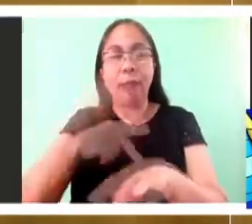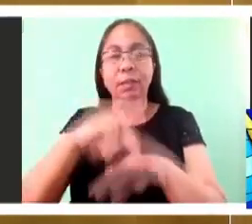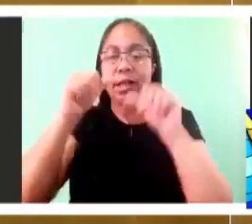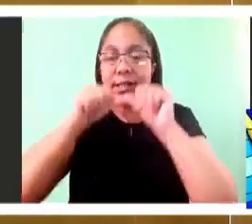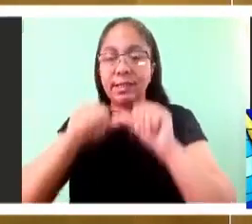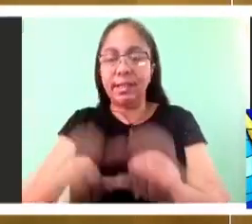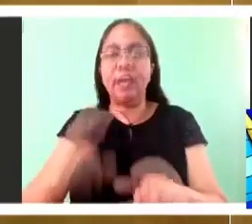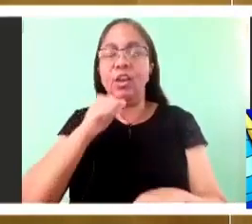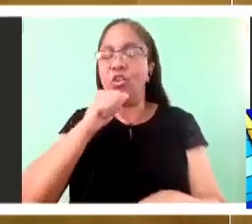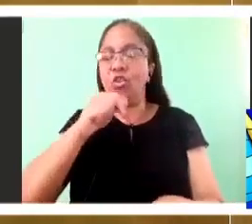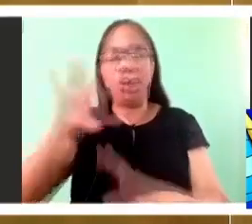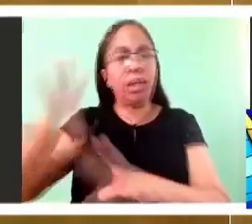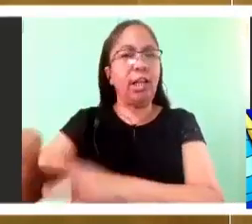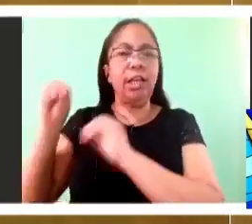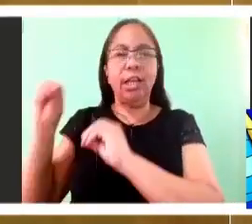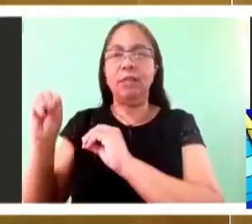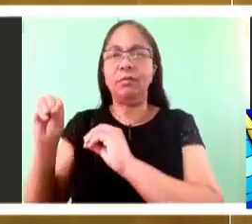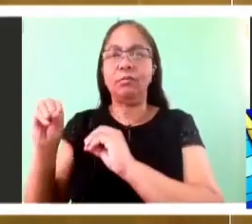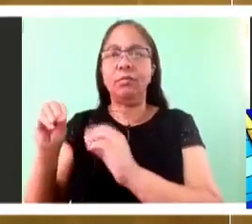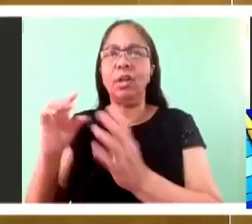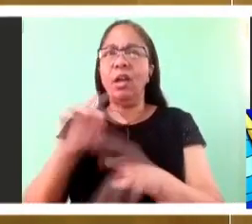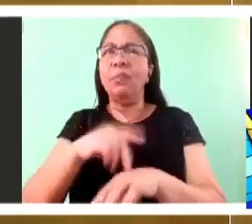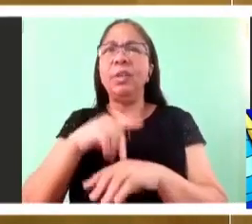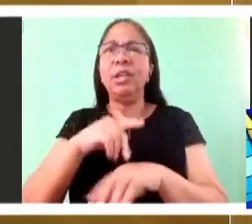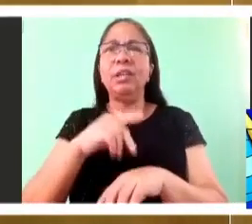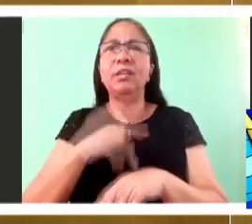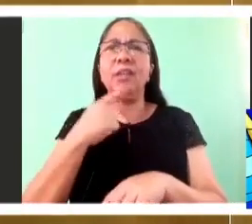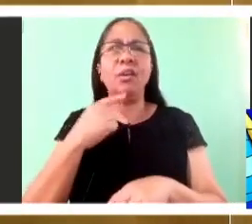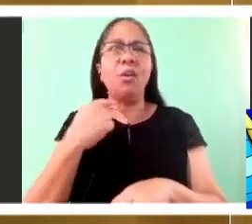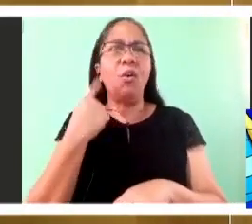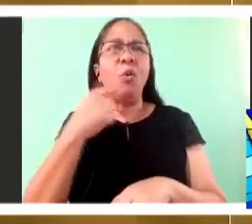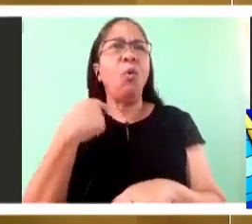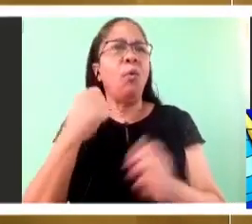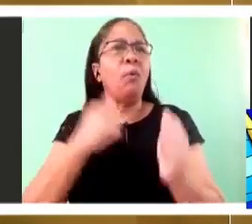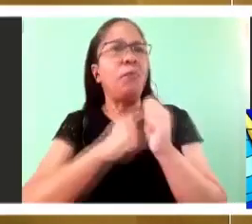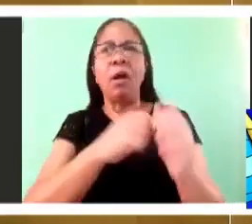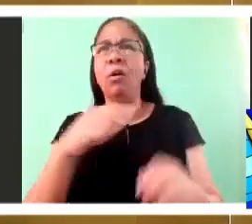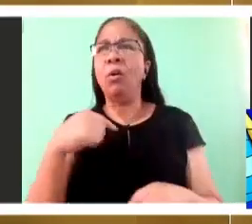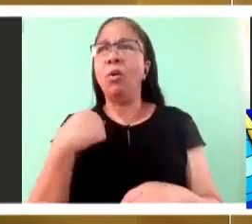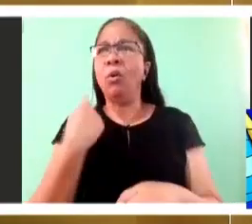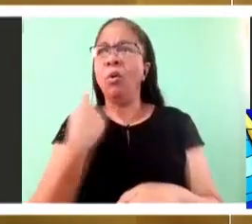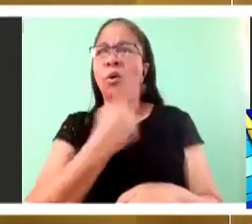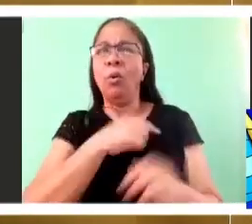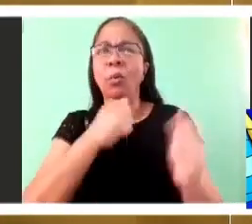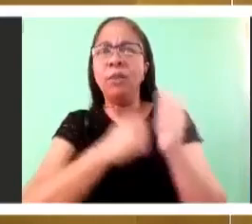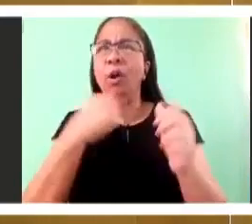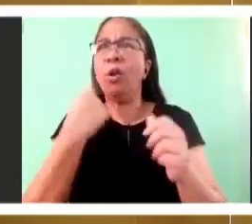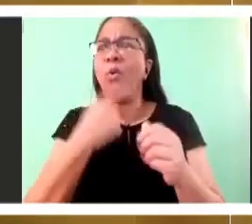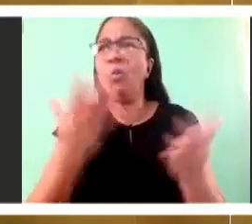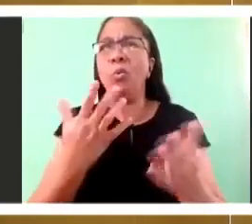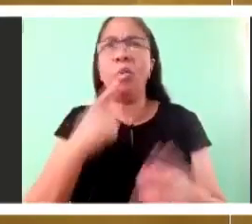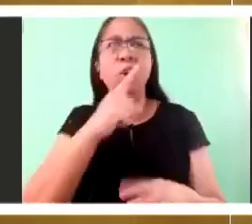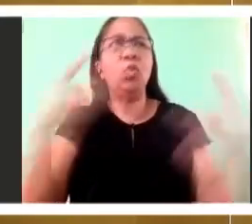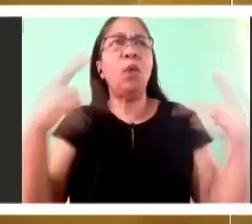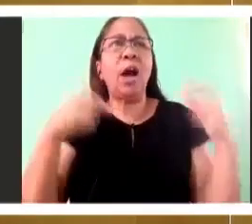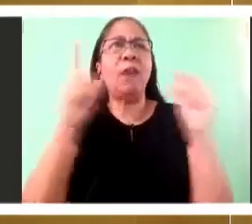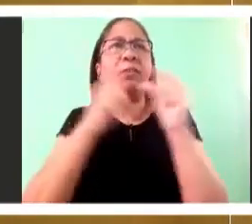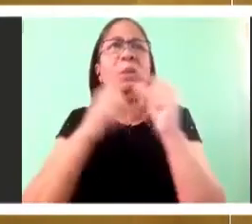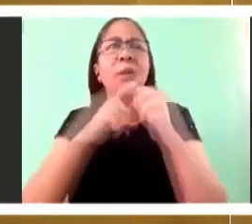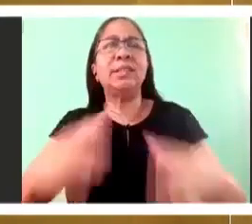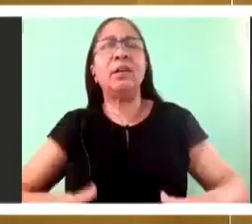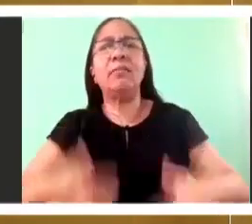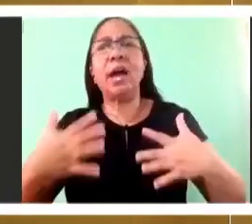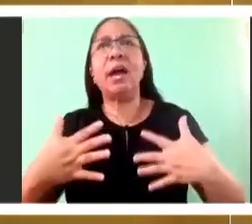don't understand. It makes no sense. It is probably vexatious in my spirit. But Lord, you, I